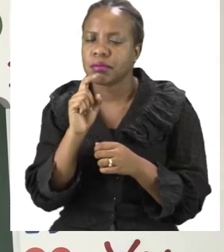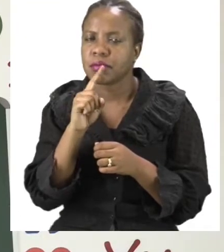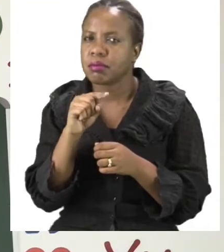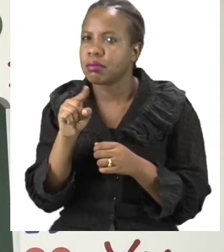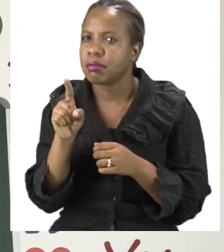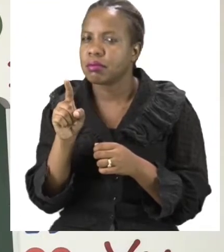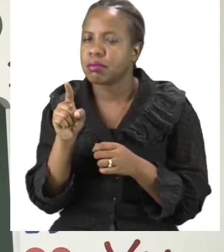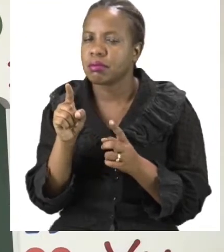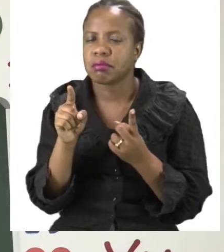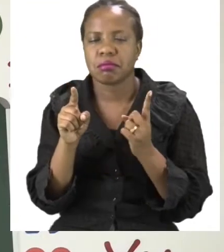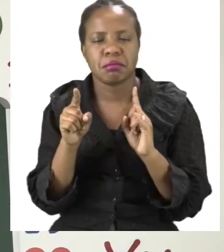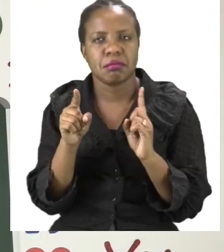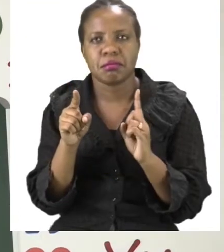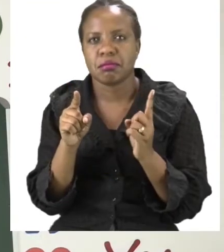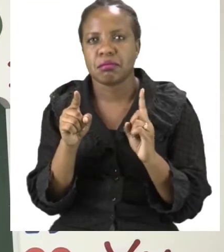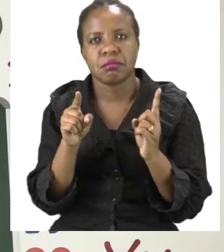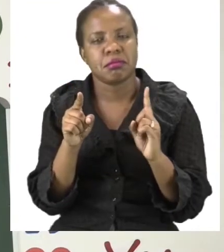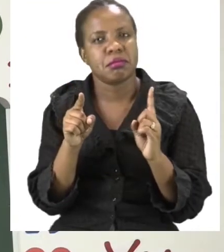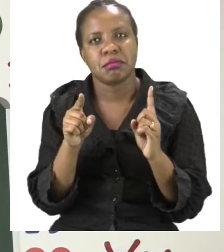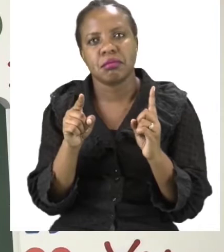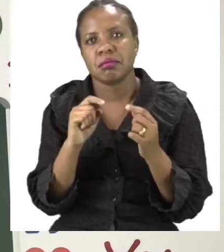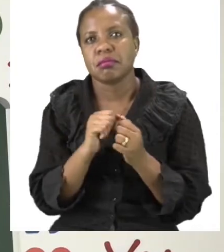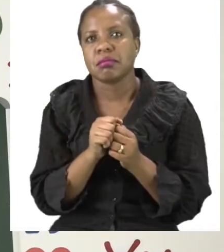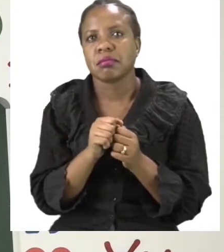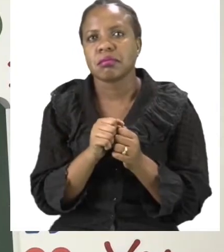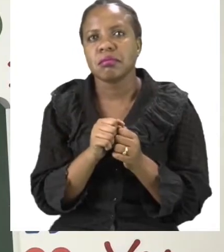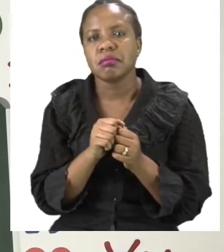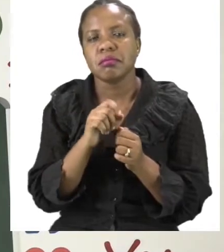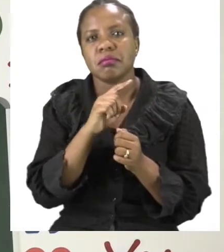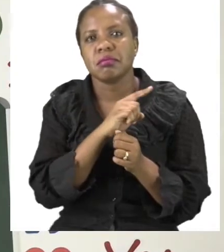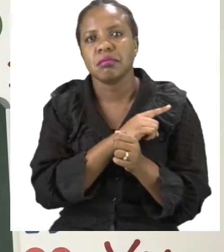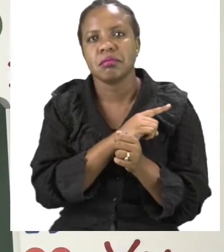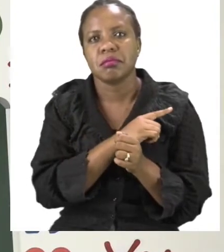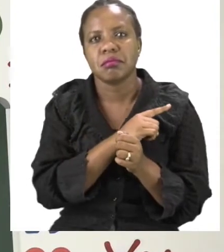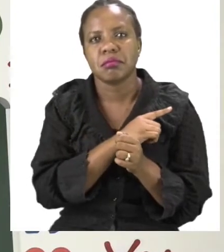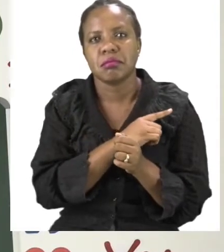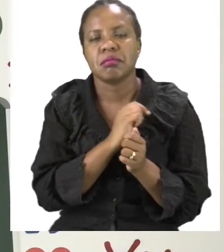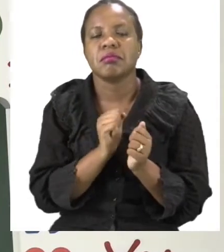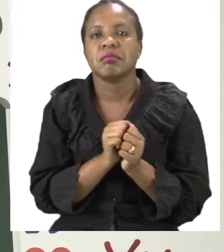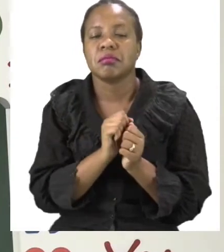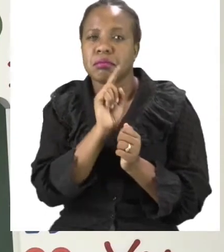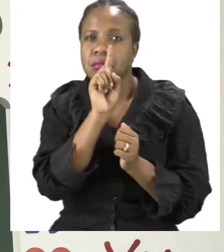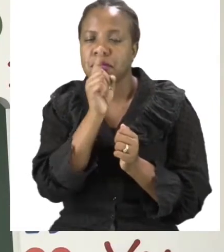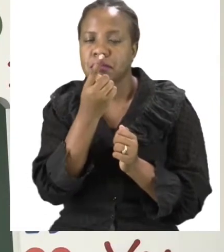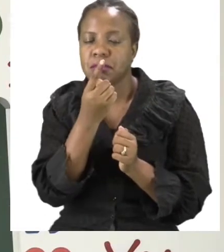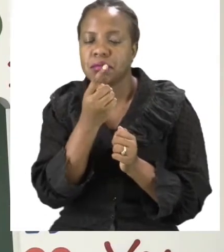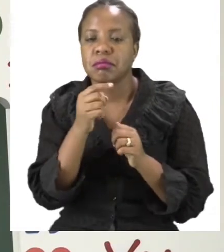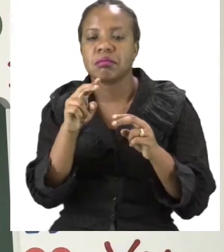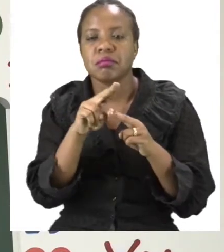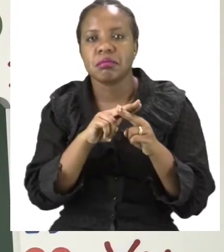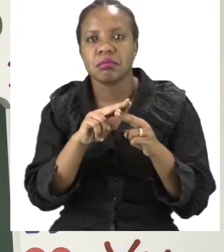dear boys and girls. It is not correct because the apostrophe is used when we want to